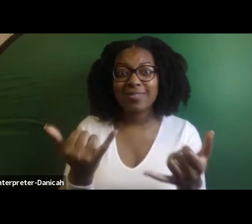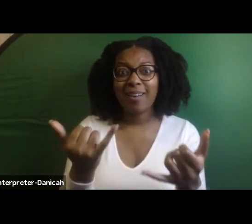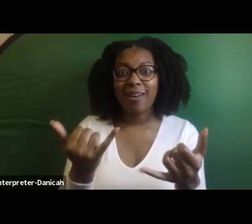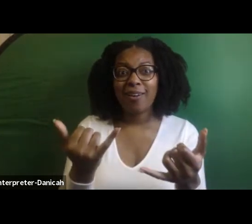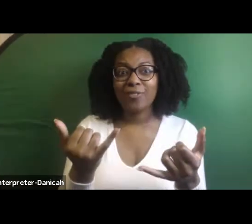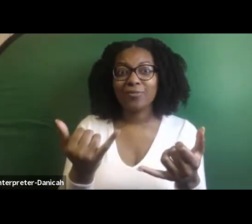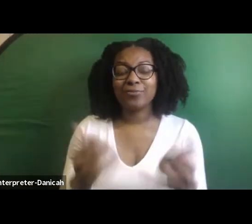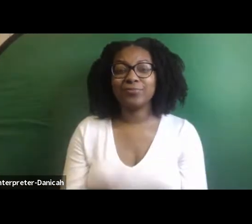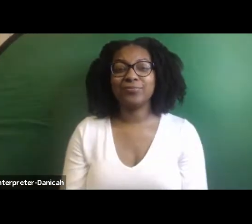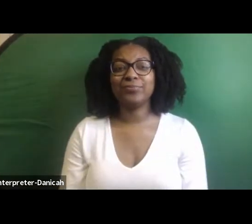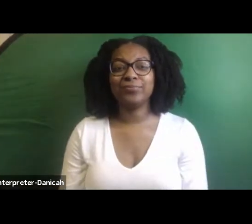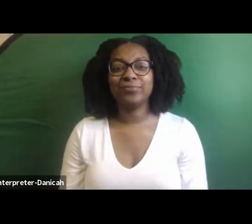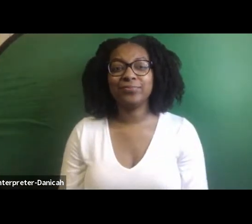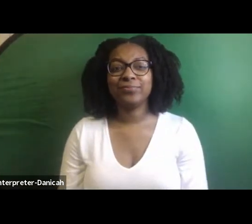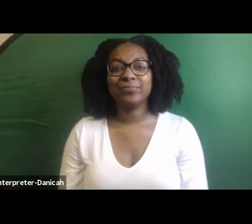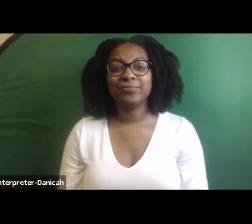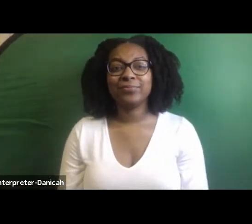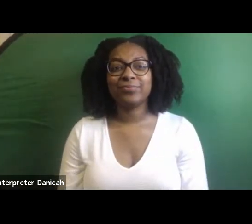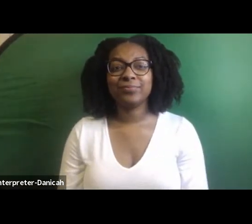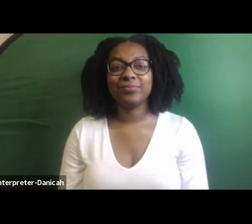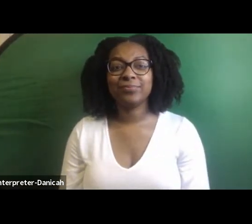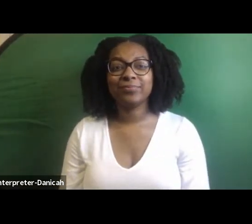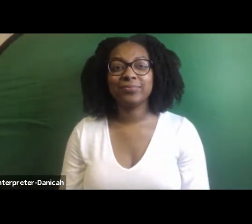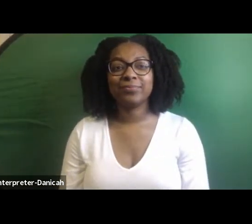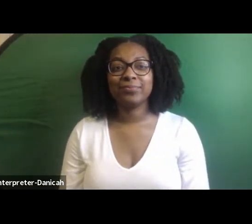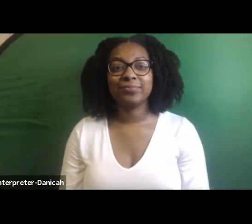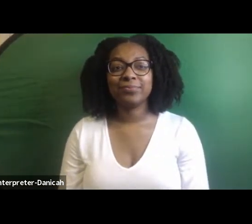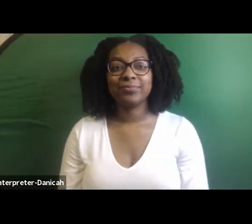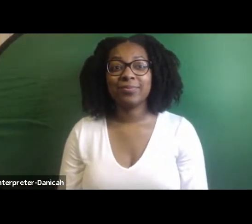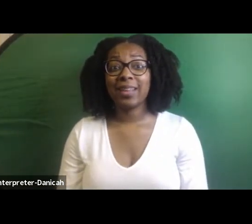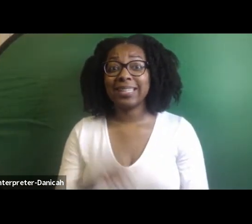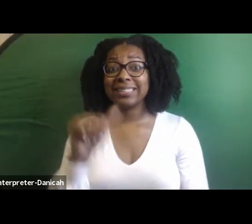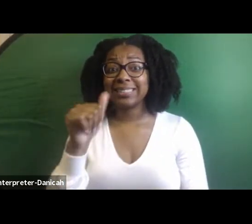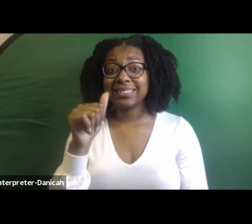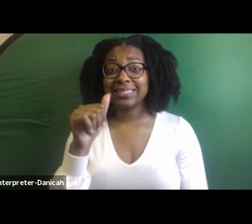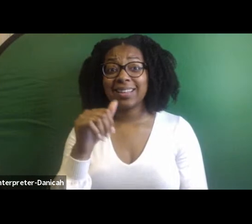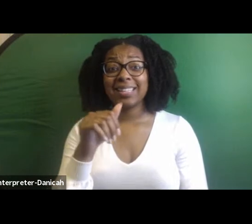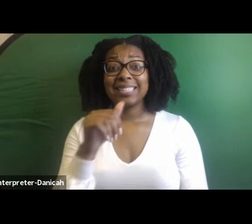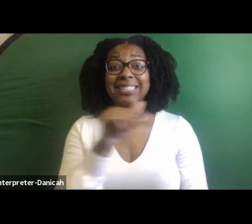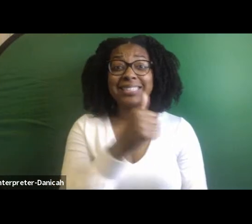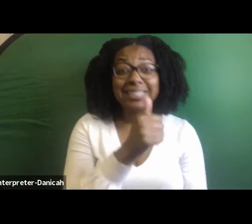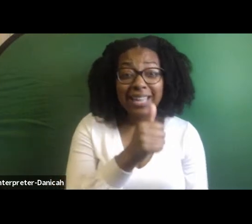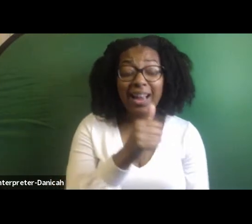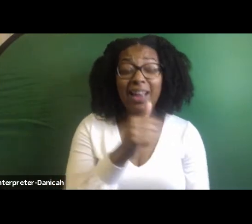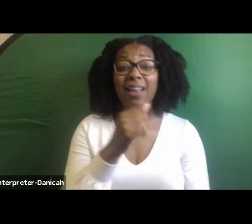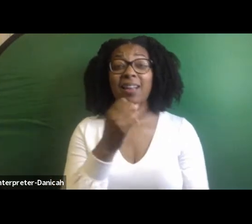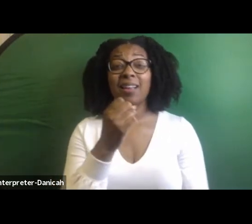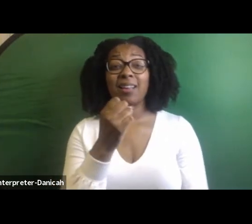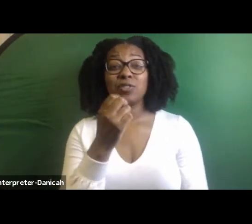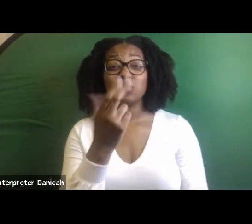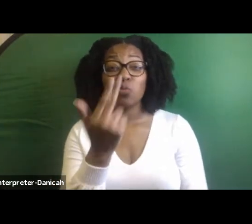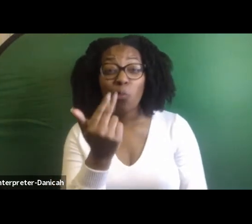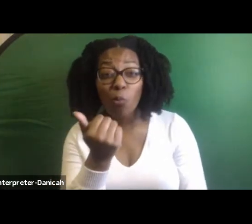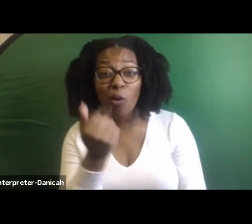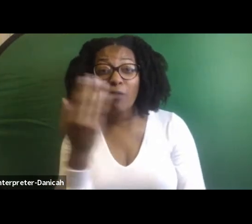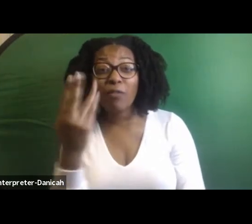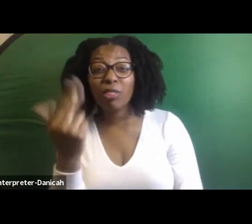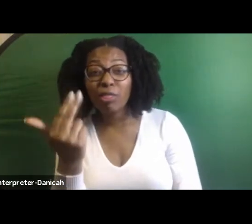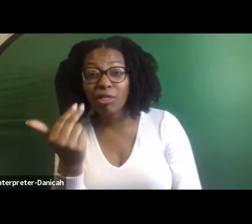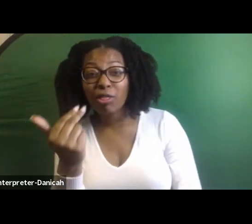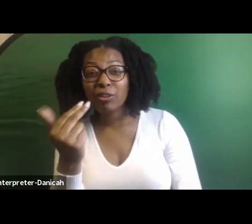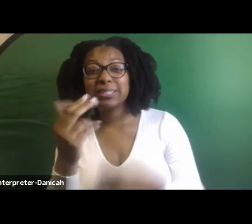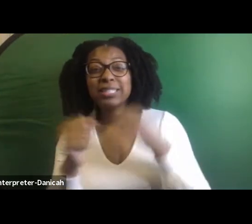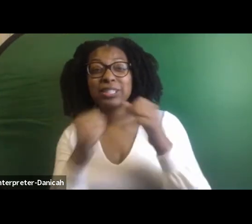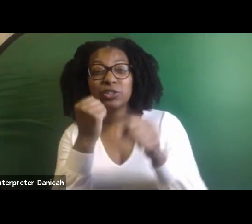we're like, girl, it's been 10 years. Now it's 12, now it's 13. So it's,